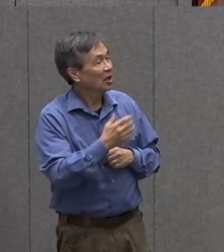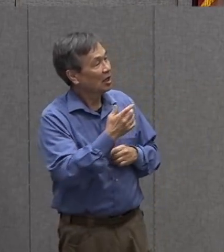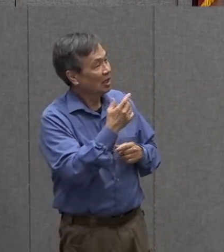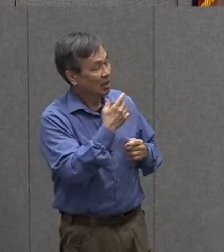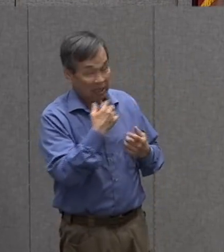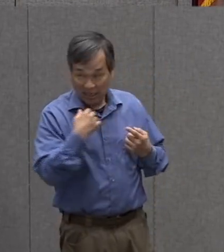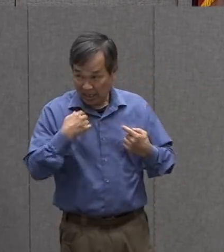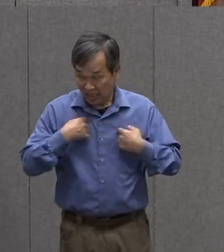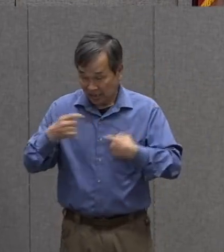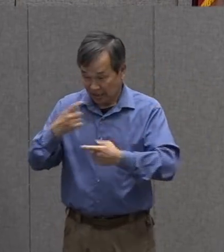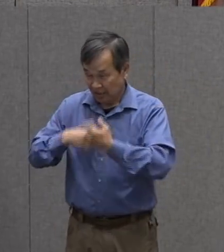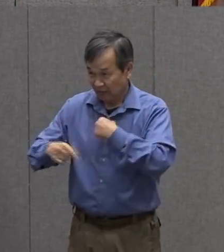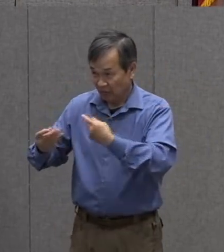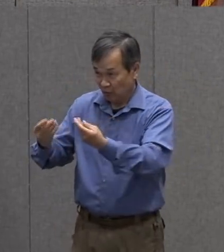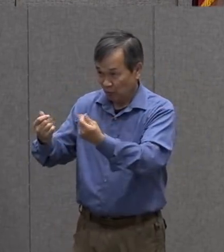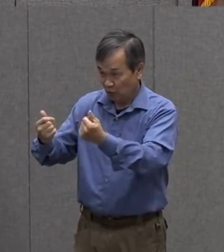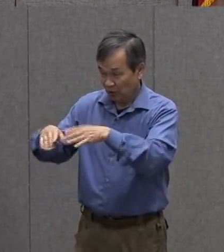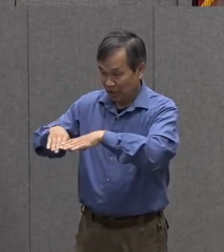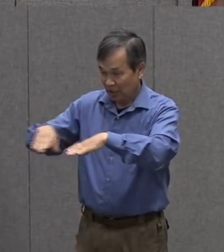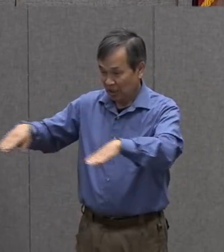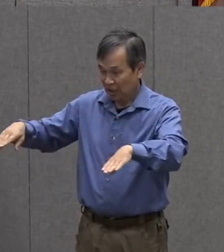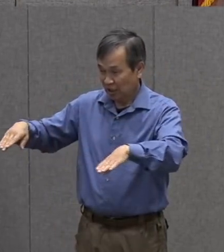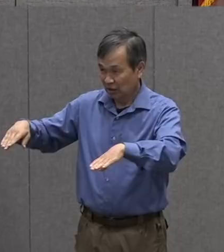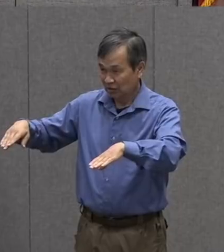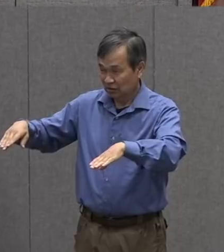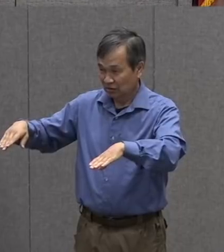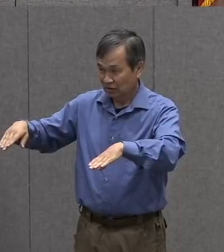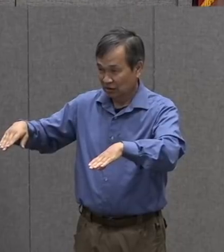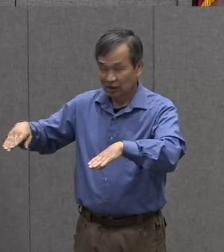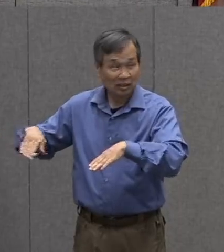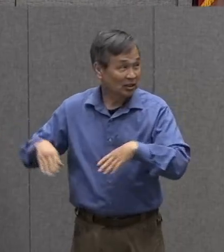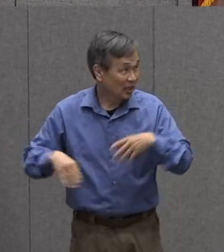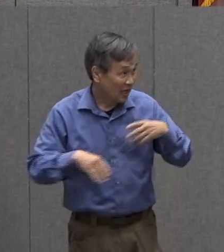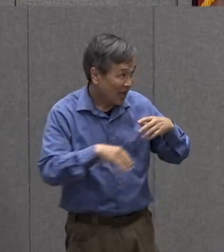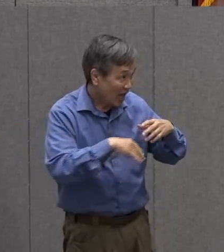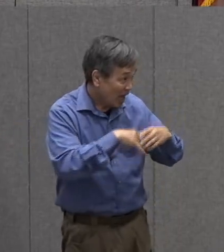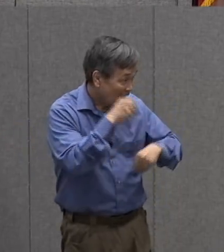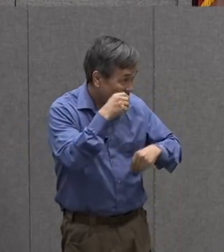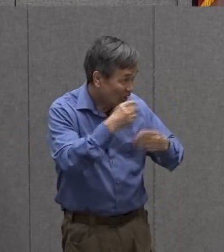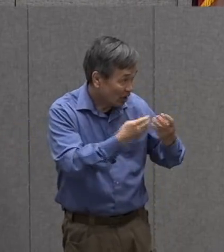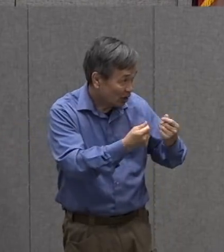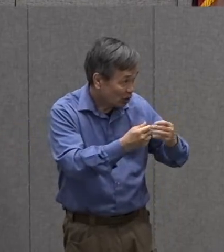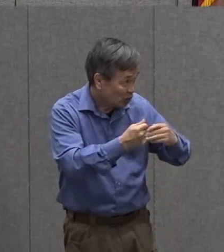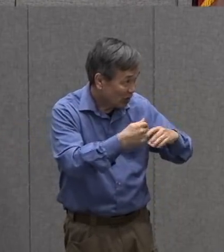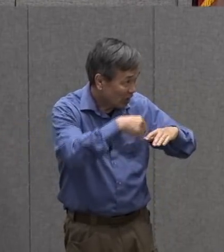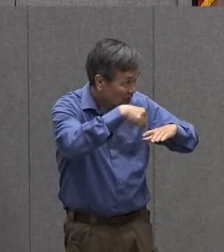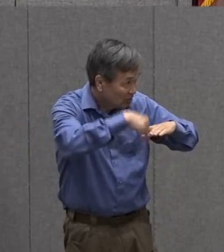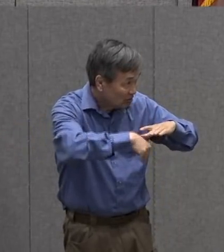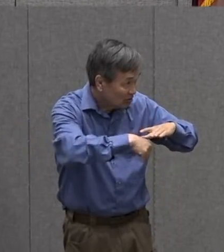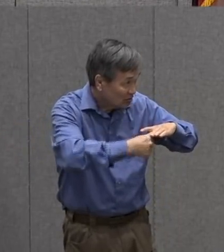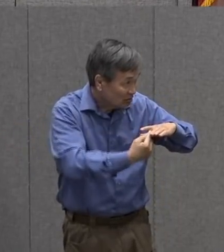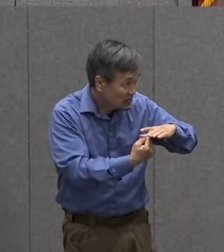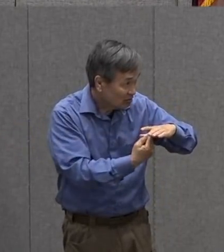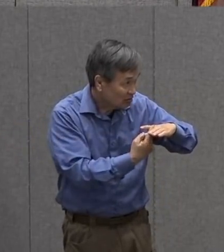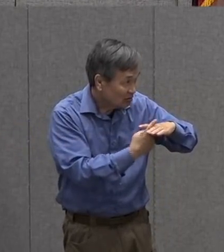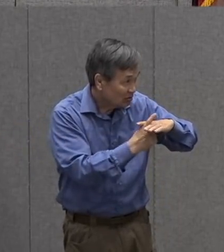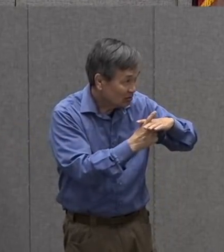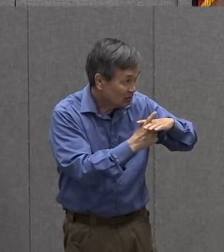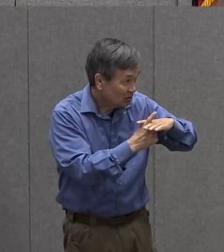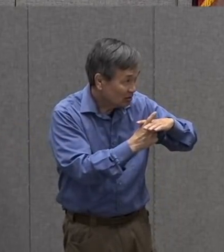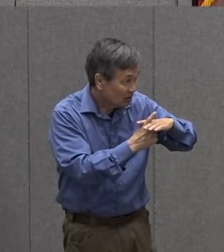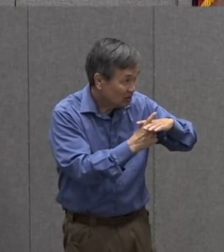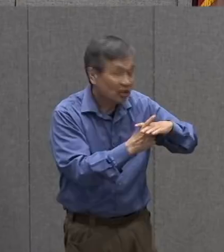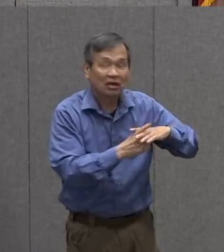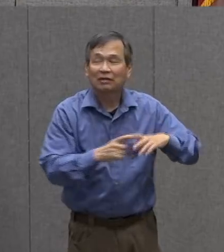the ground you grew out of the ground as a living thing you must be